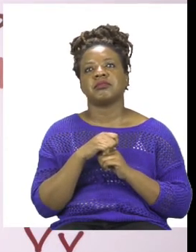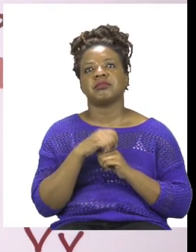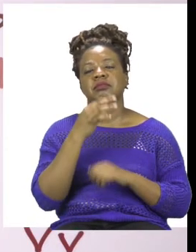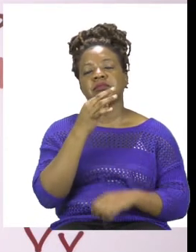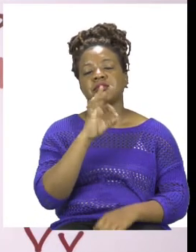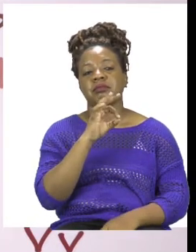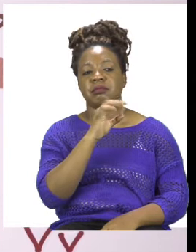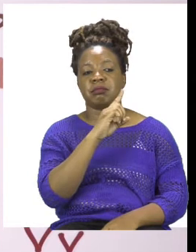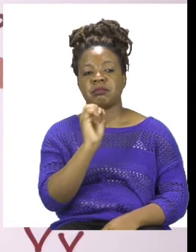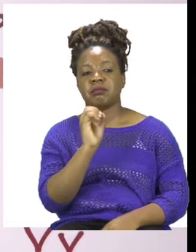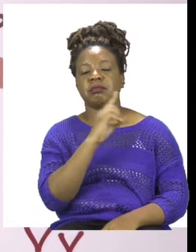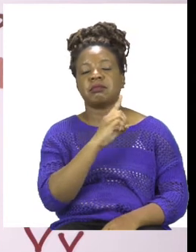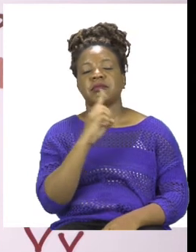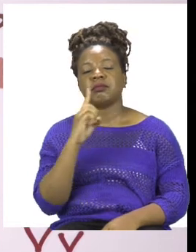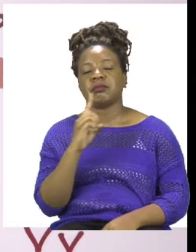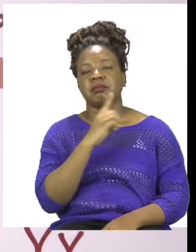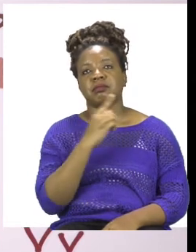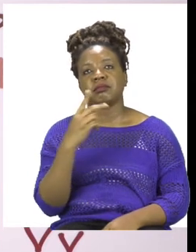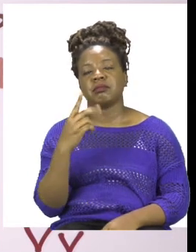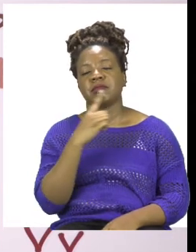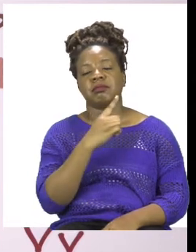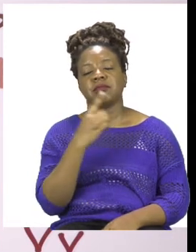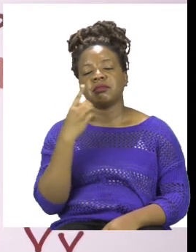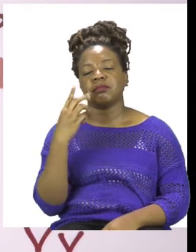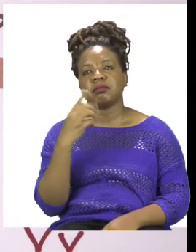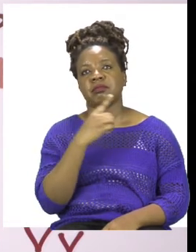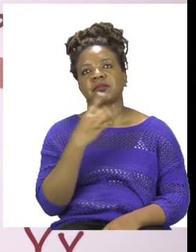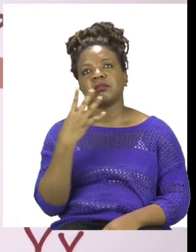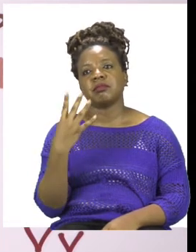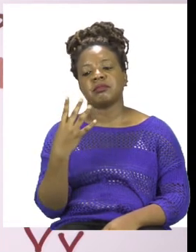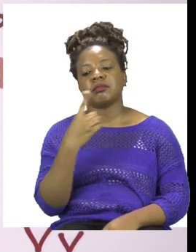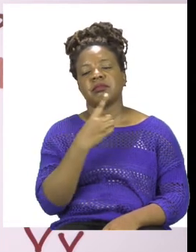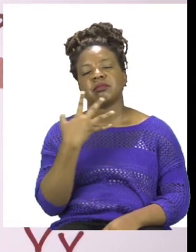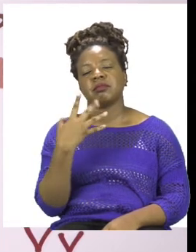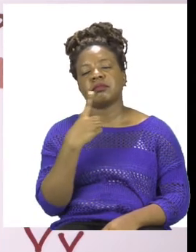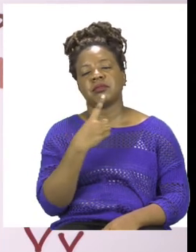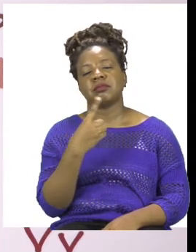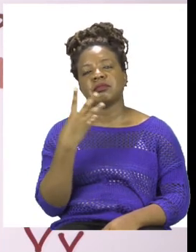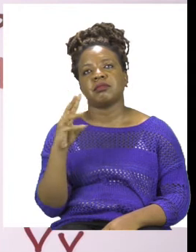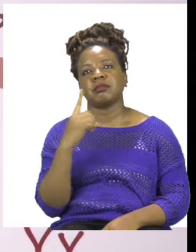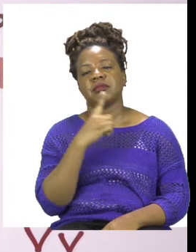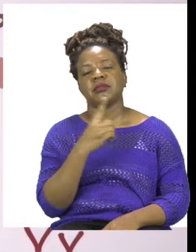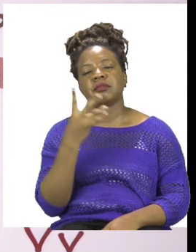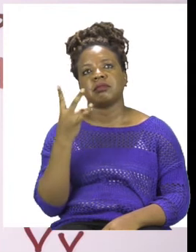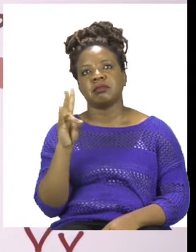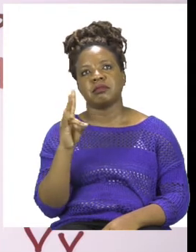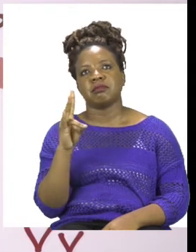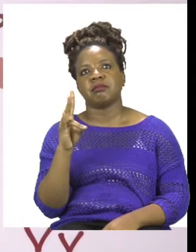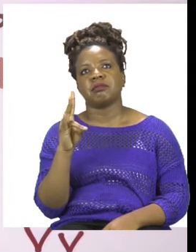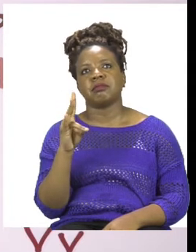10, 11, 12, 13, 14, 15, 16, 17.